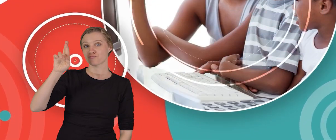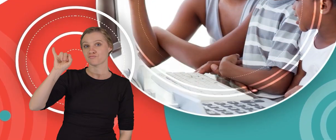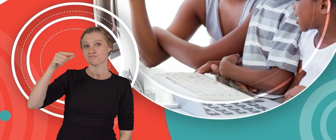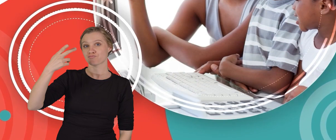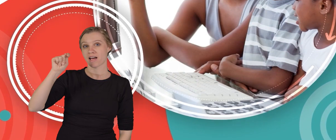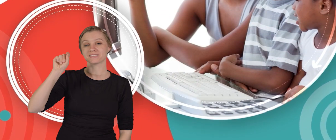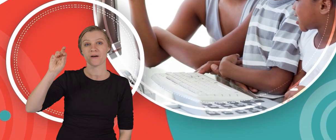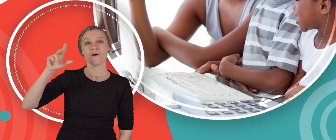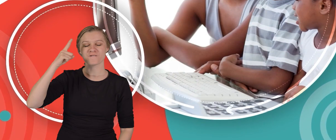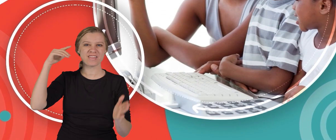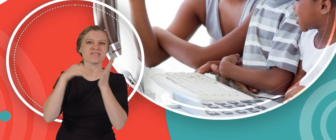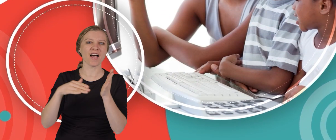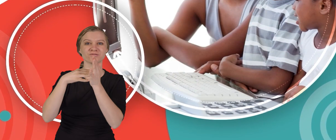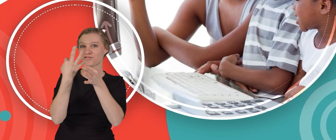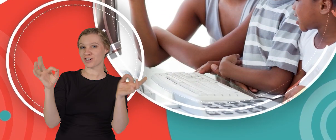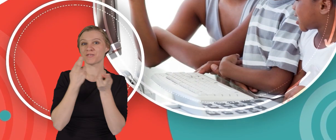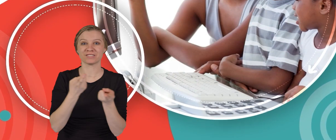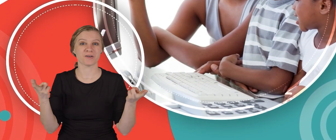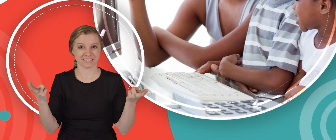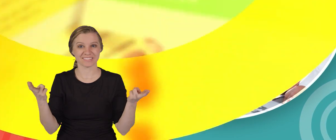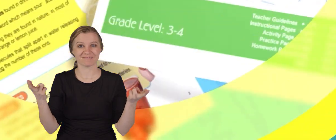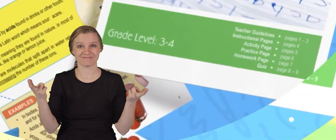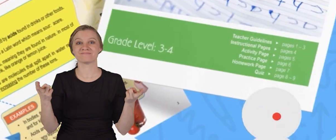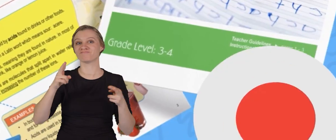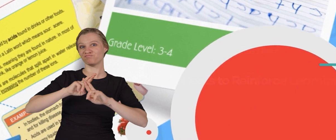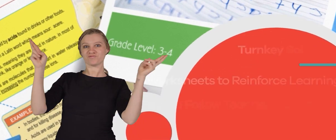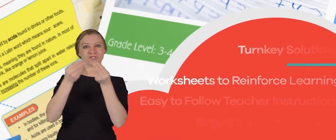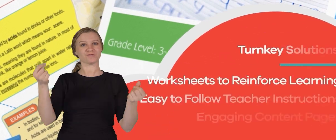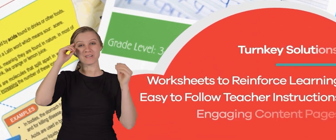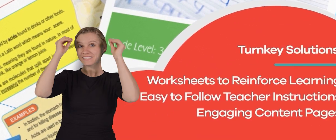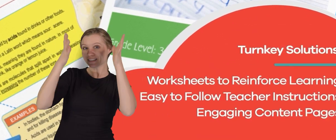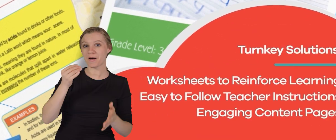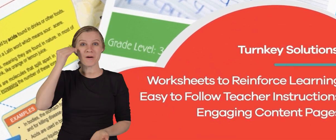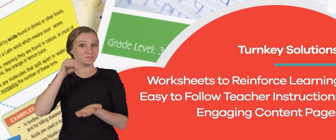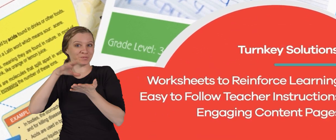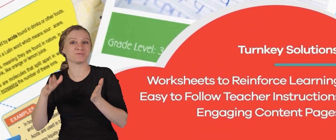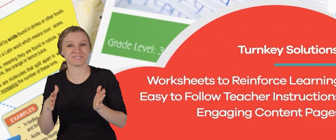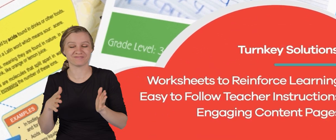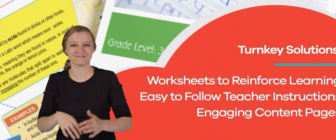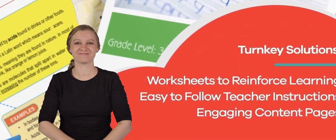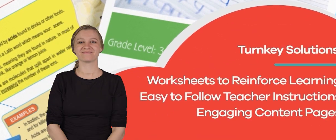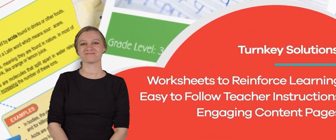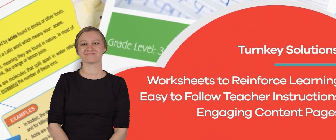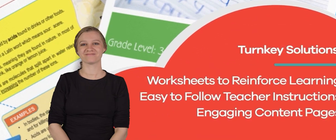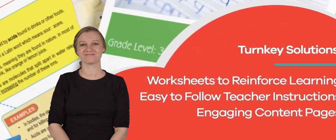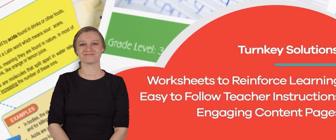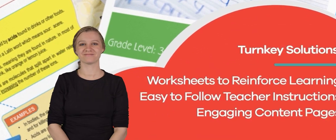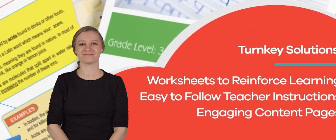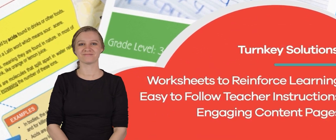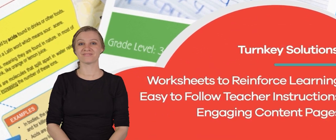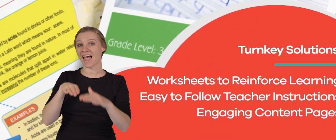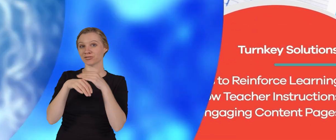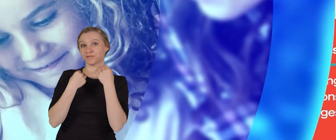.org for thousands of free resources and turnkey solutions for teachers and homeschoolers.